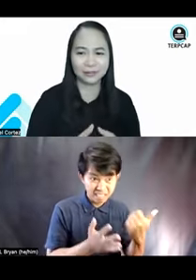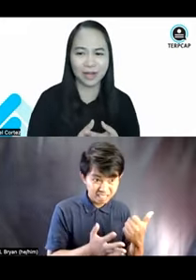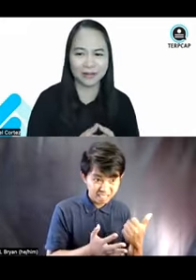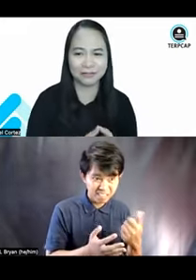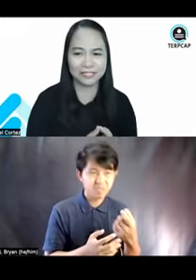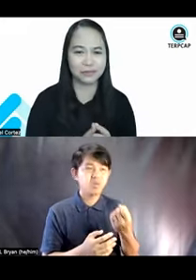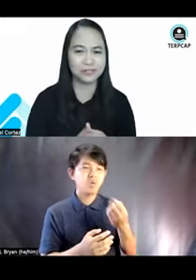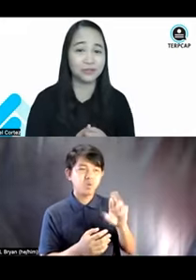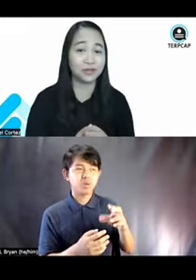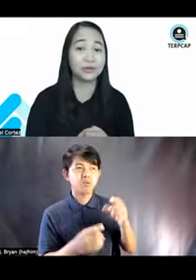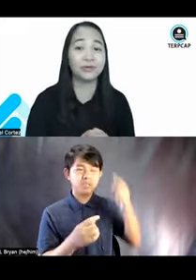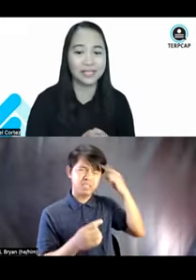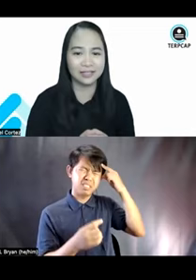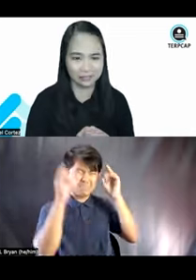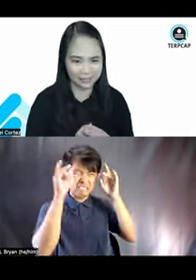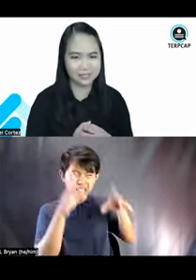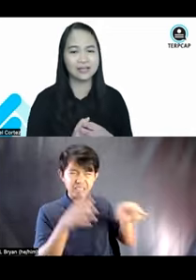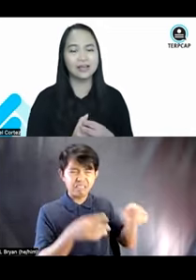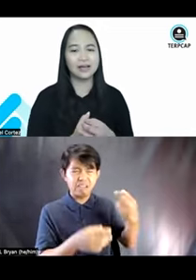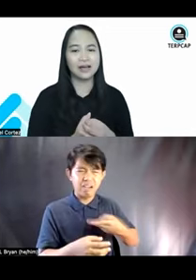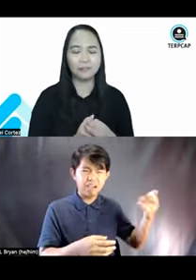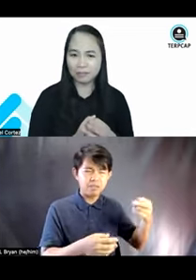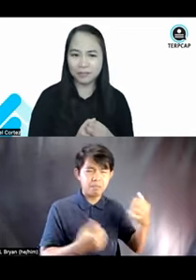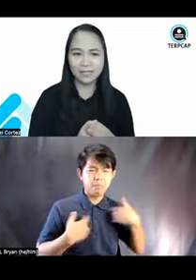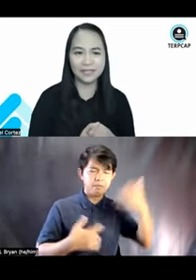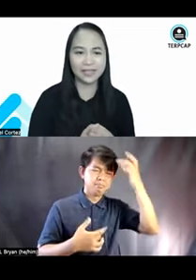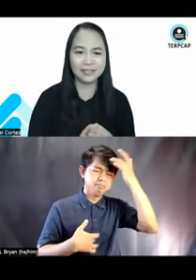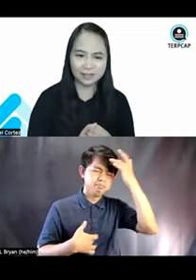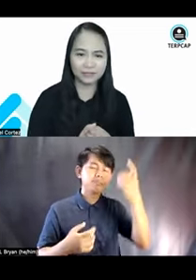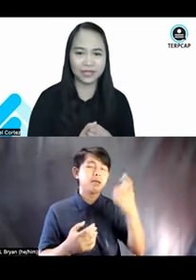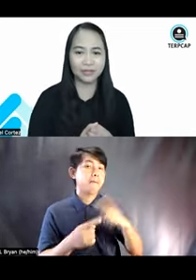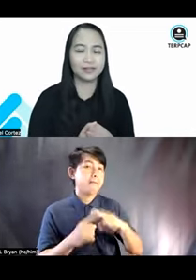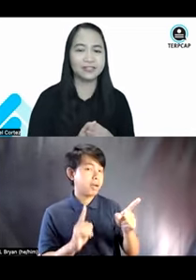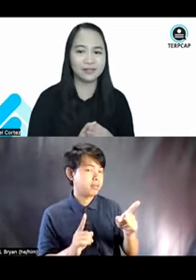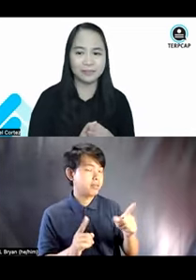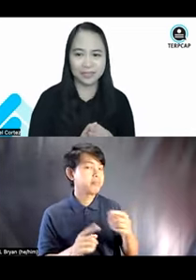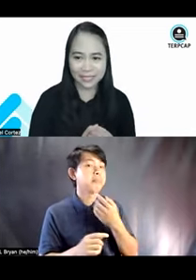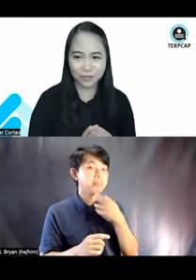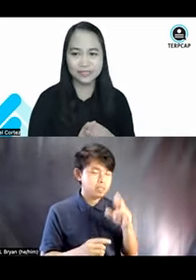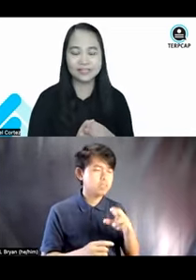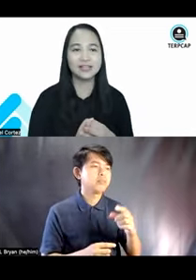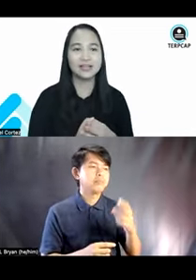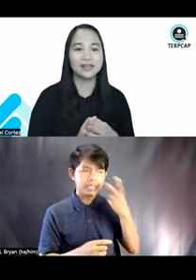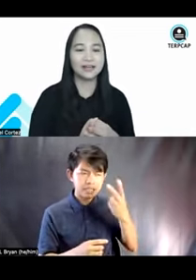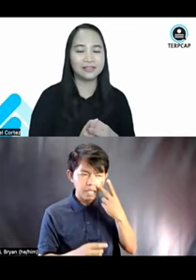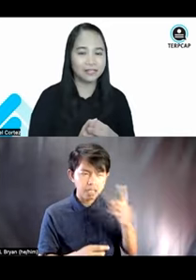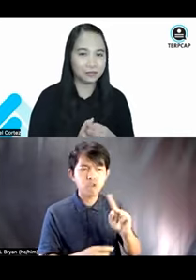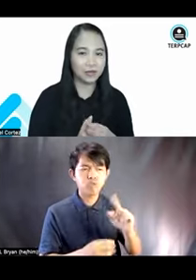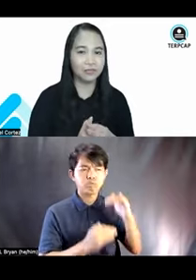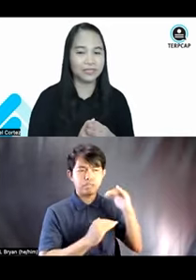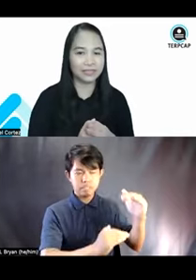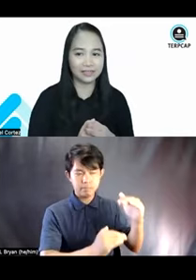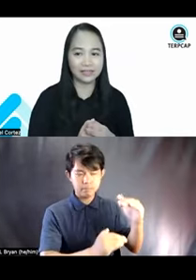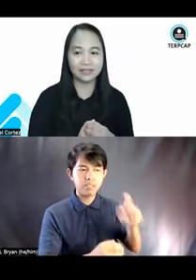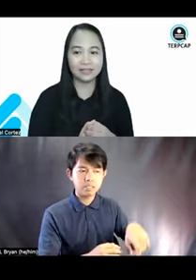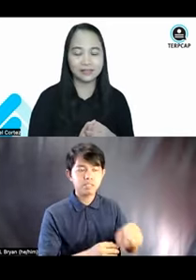risky to hire this person with a chronic illness, uh, probably identify what are the limitations, uh, that need to be